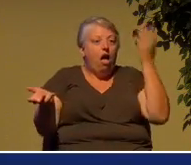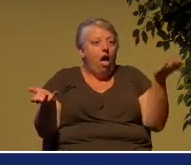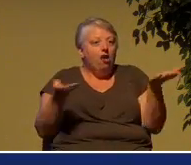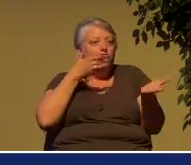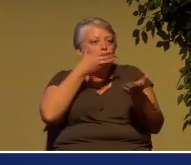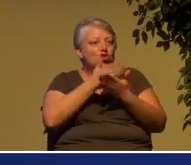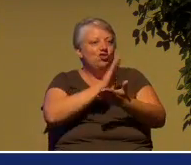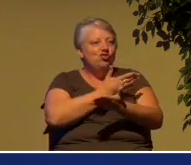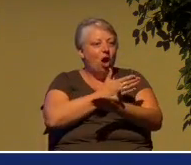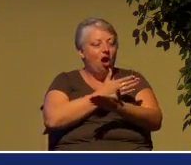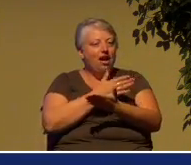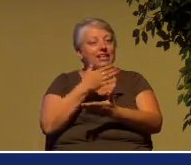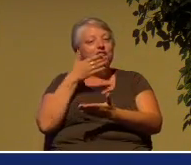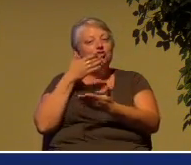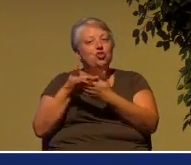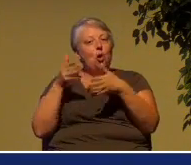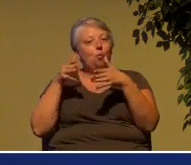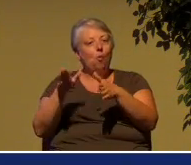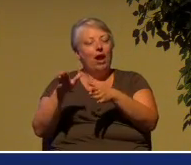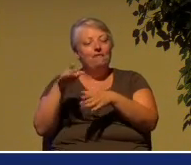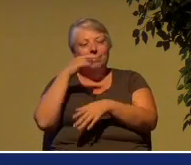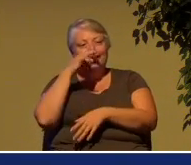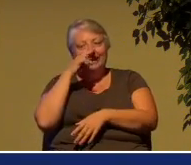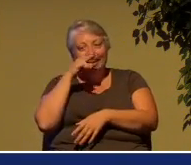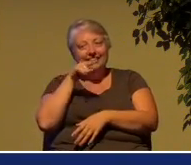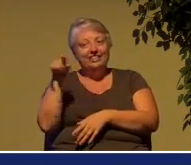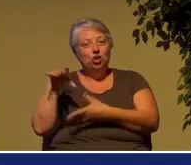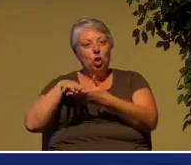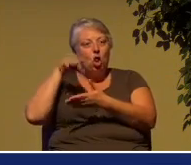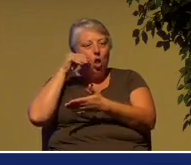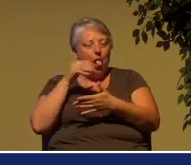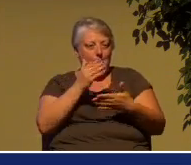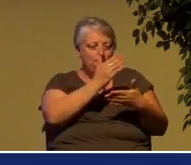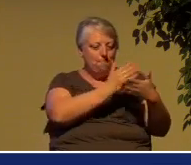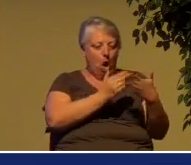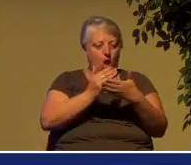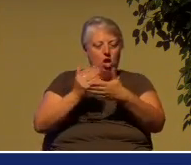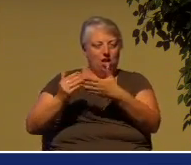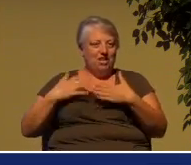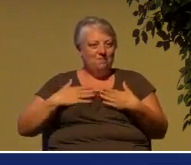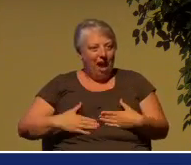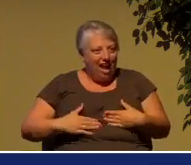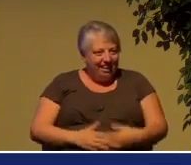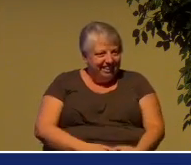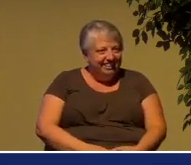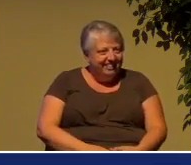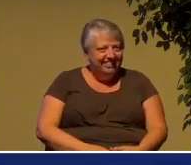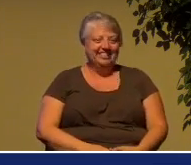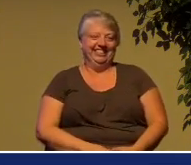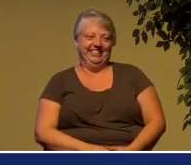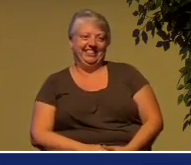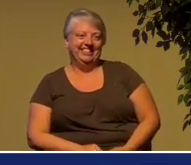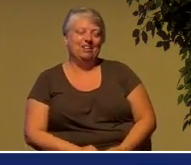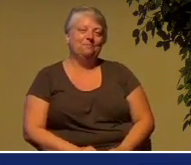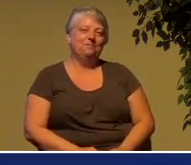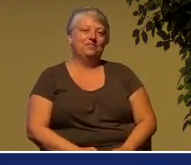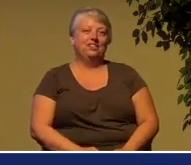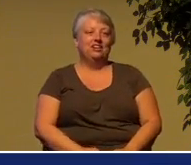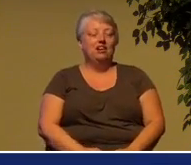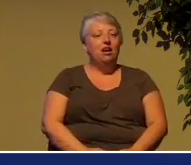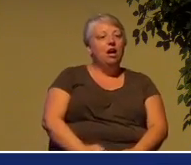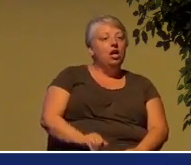great way for kids to learn the parts of the body. So the bones come together not only, but tendons